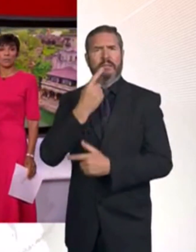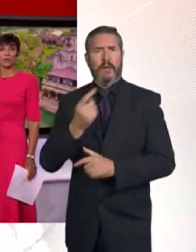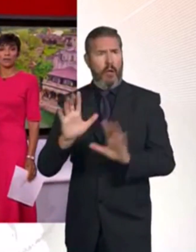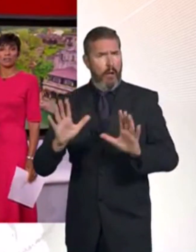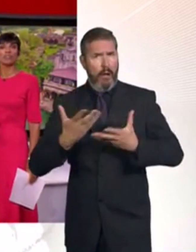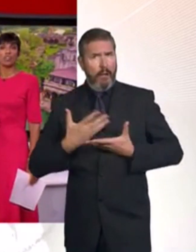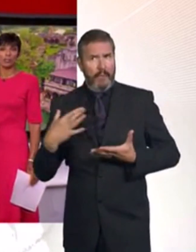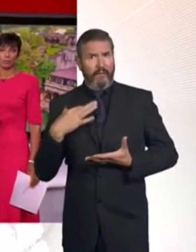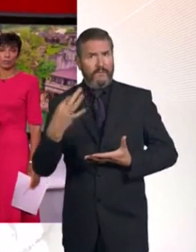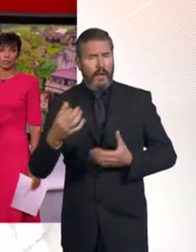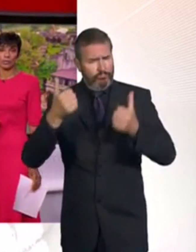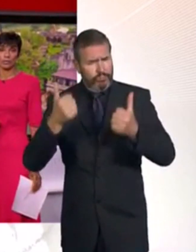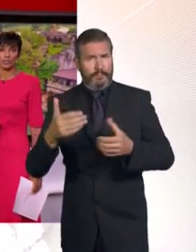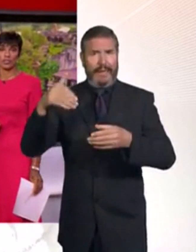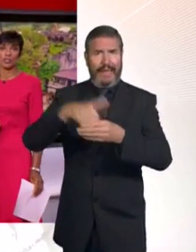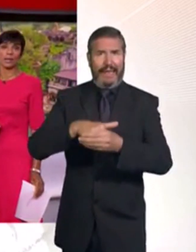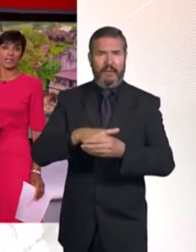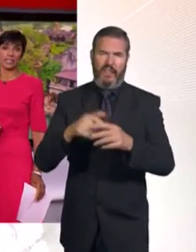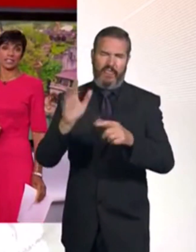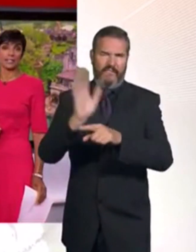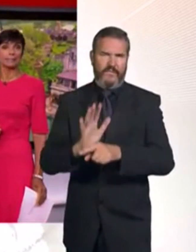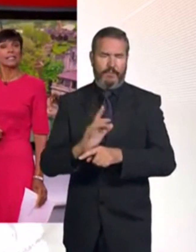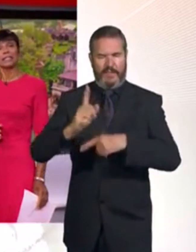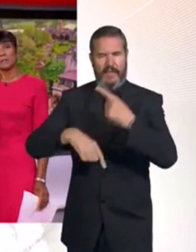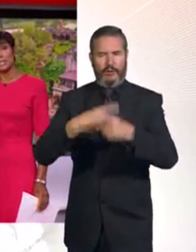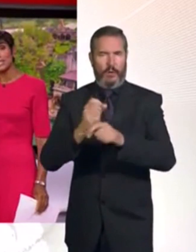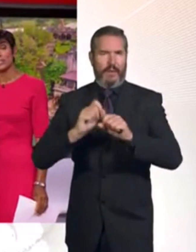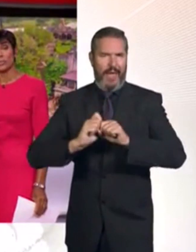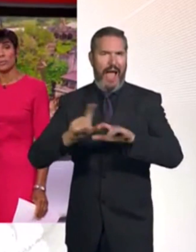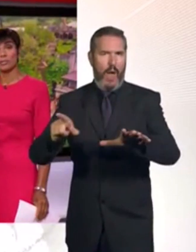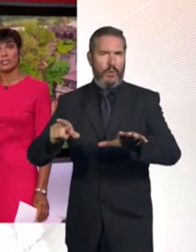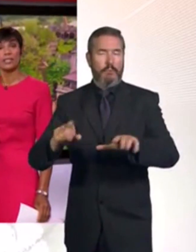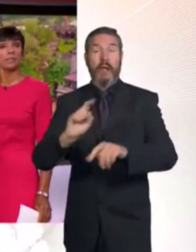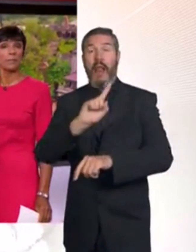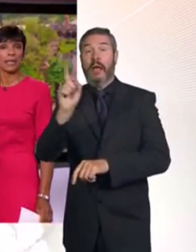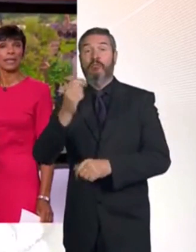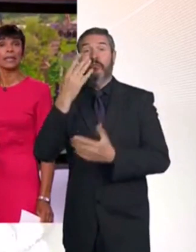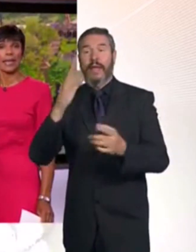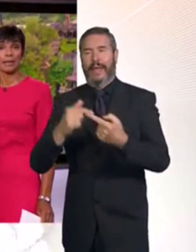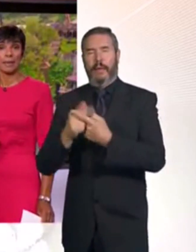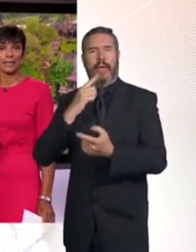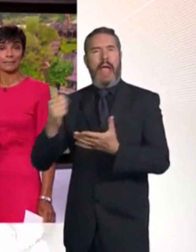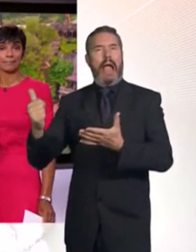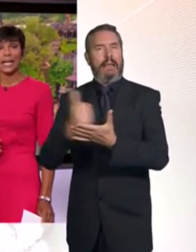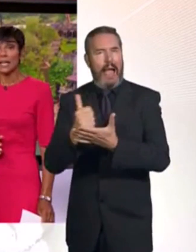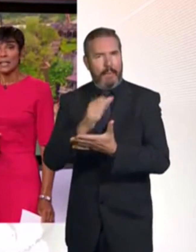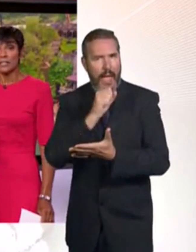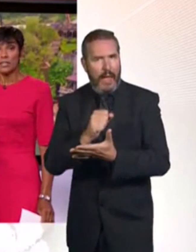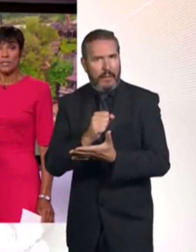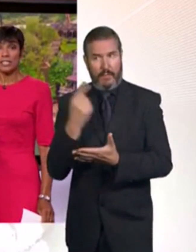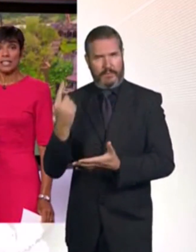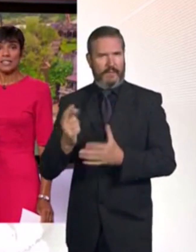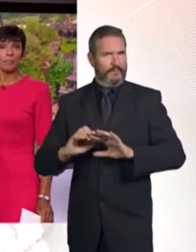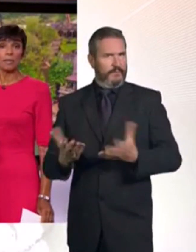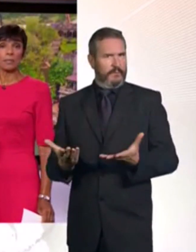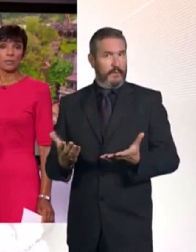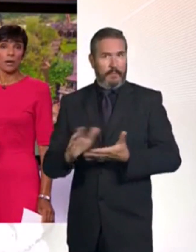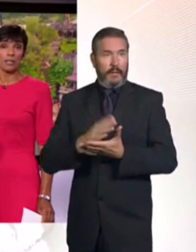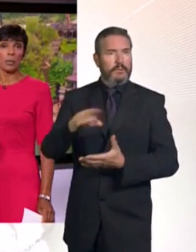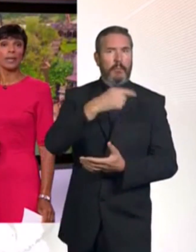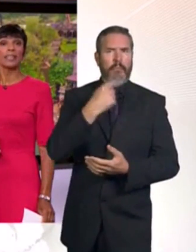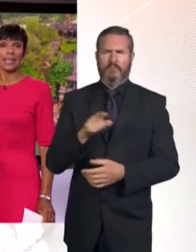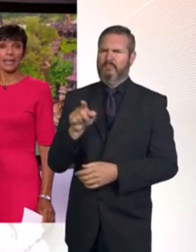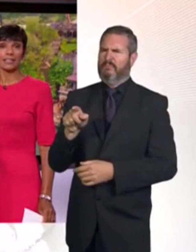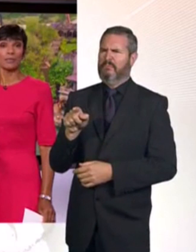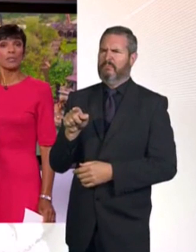was honoured to be part of Jungle Cruise, which is due out next year, and it was later reported that he'd be playing a gay man. The news has led some people